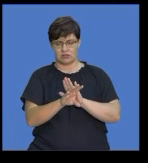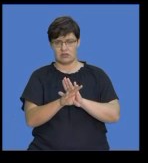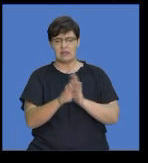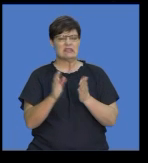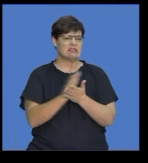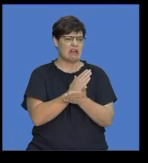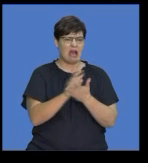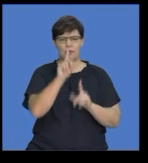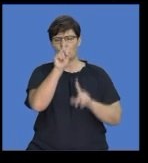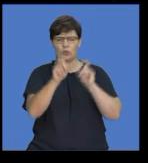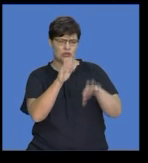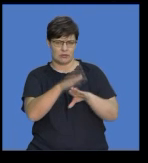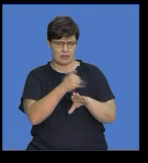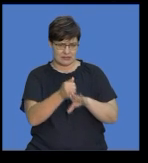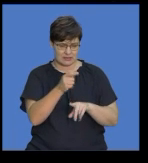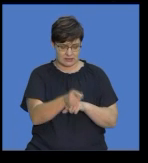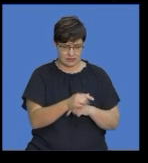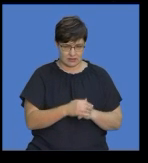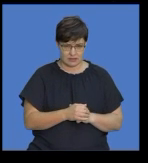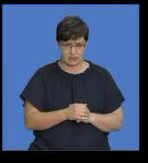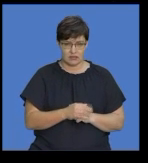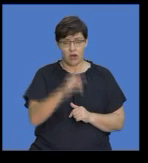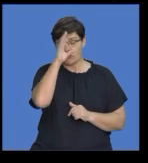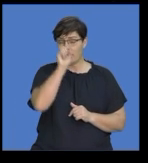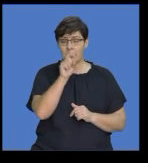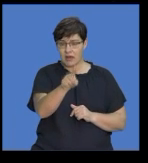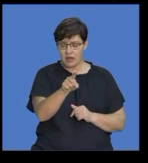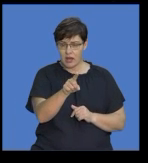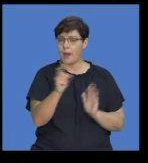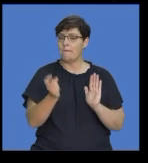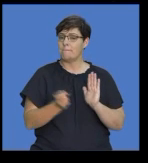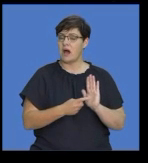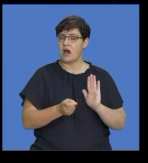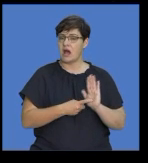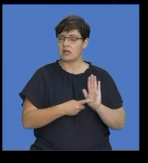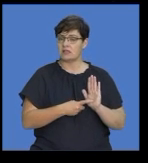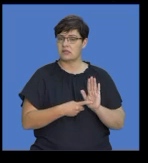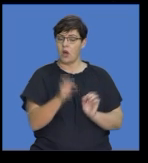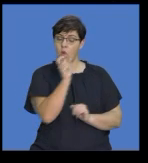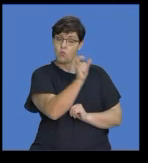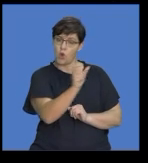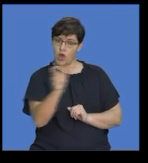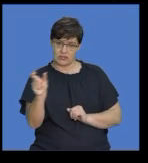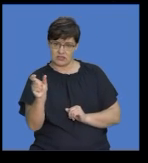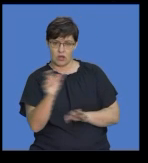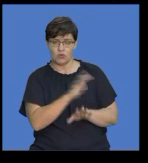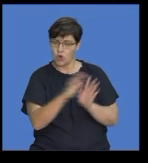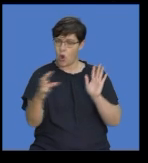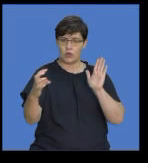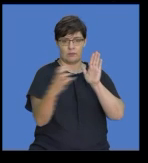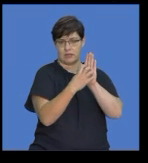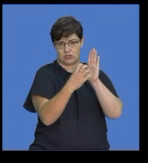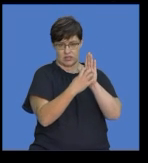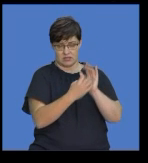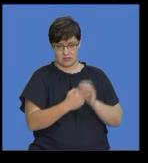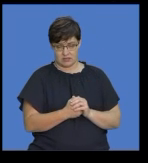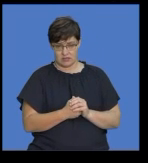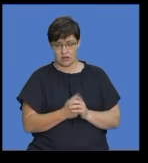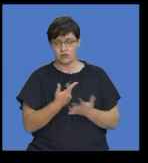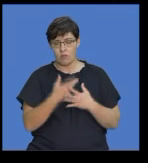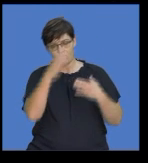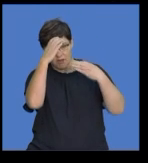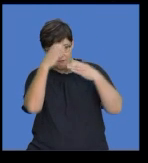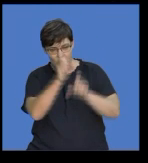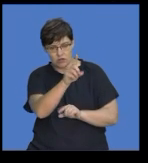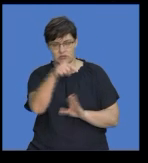it. Remember, you only get marks for the actual words and not the pictures, so make sure you focus on the content